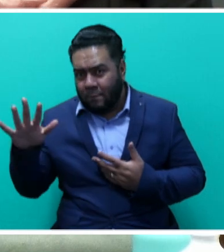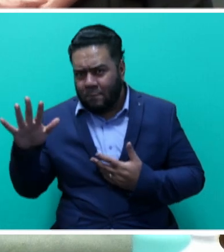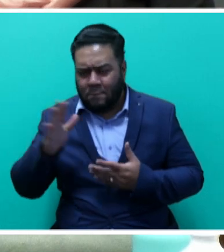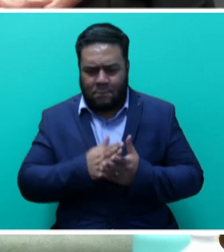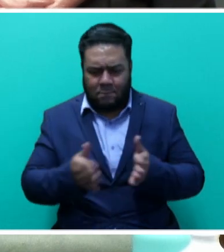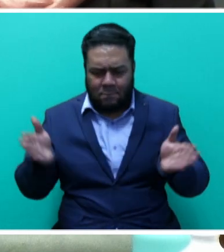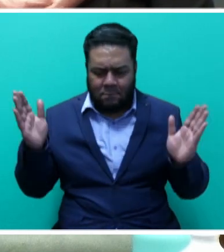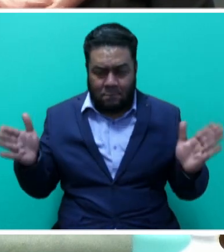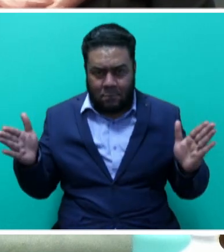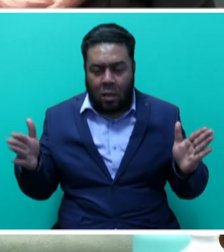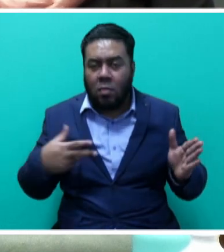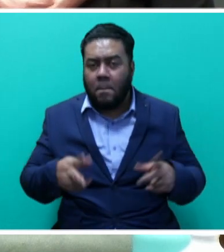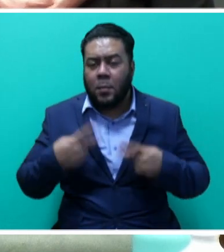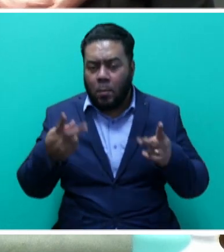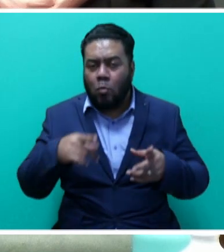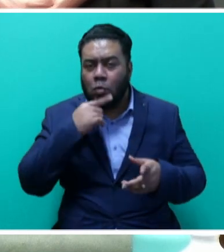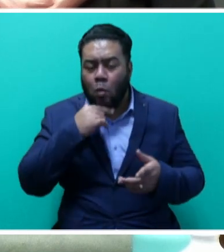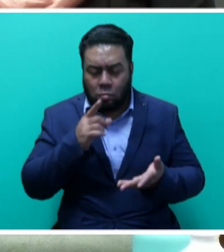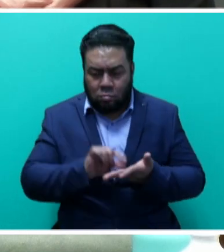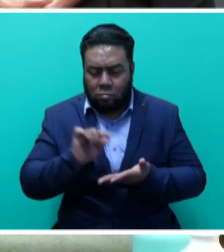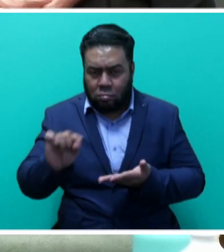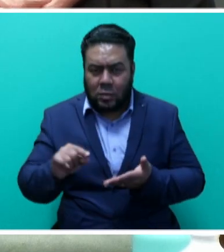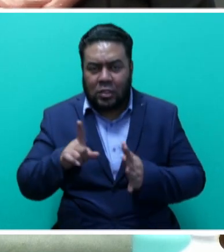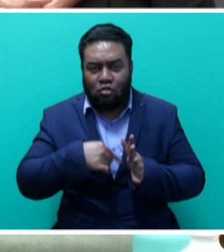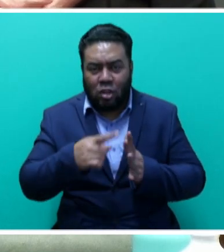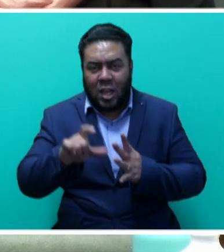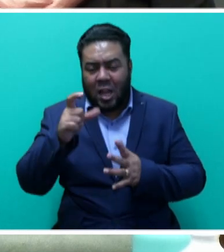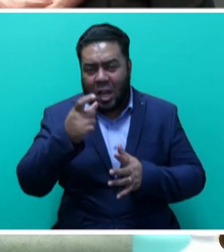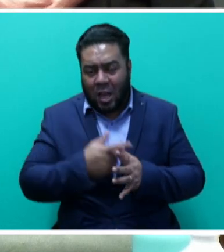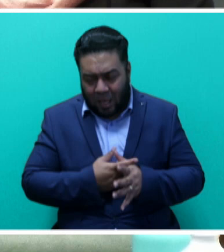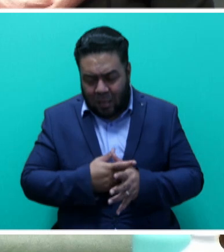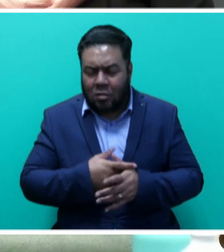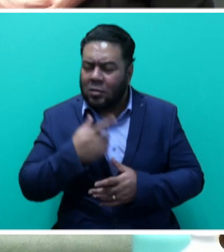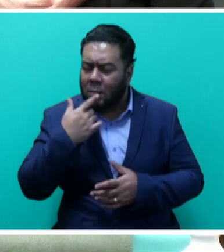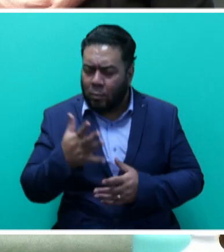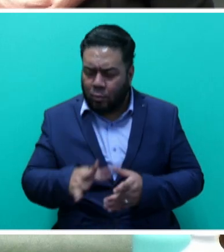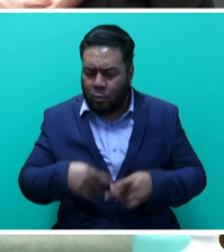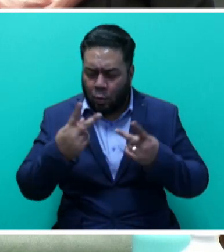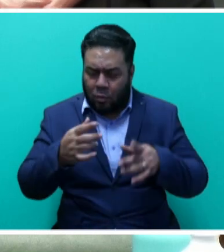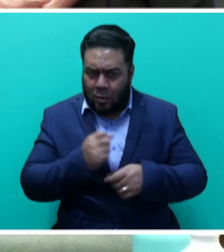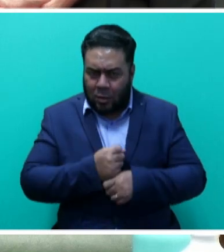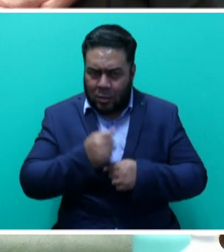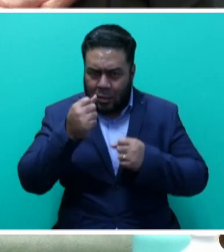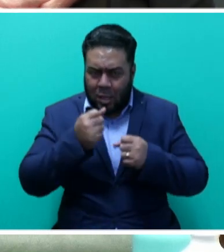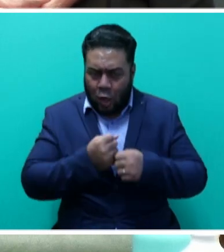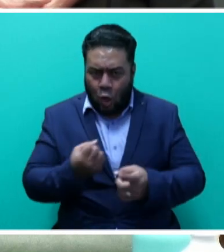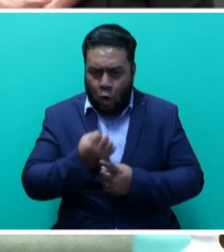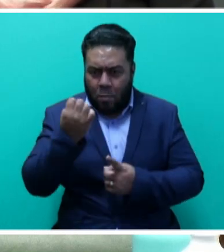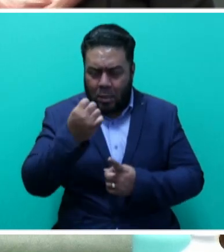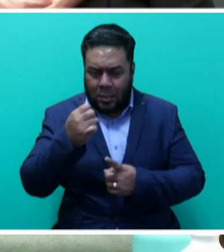The proposed loan, Mr. Speaker said, by JICA aims to promote the economic stabilization and development effects,